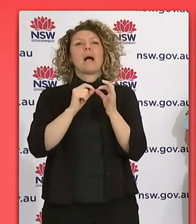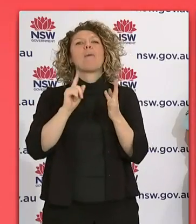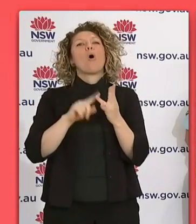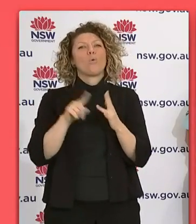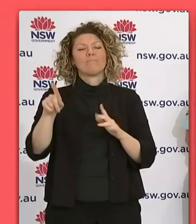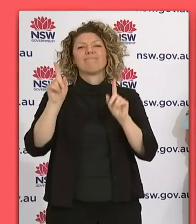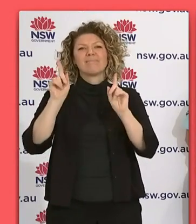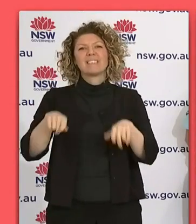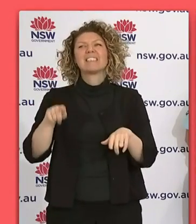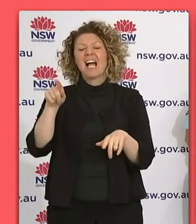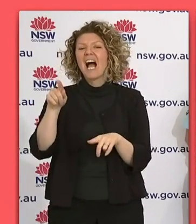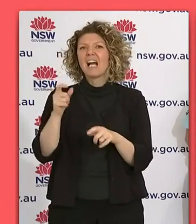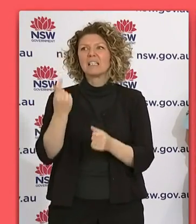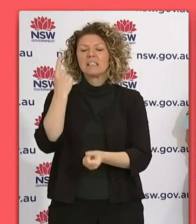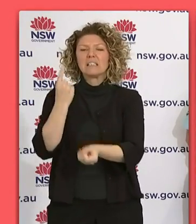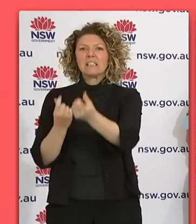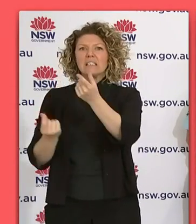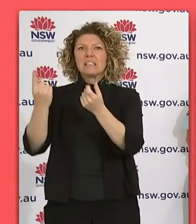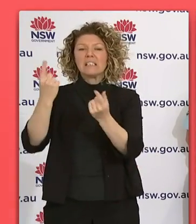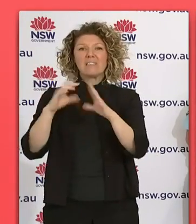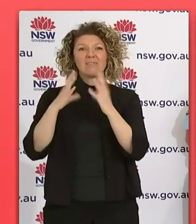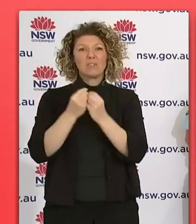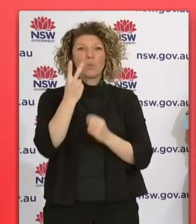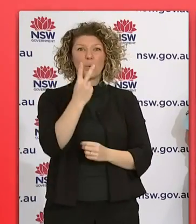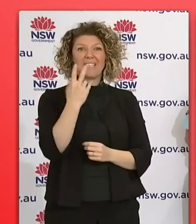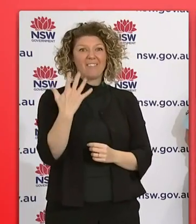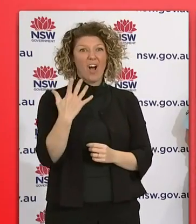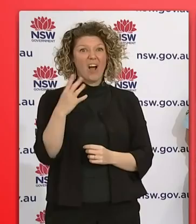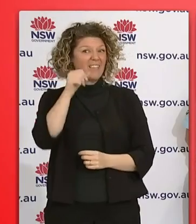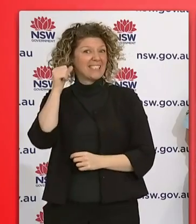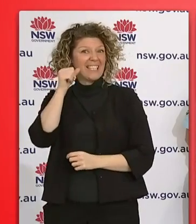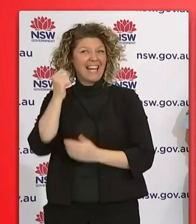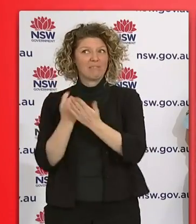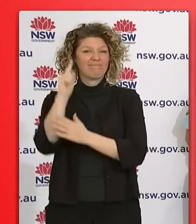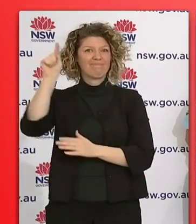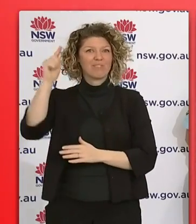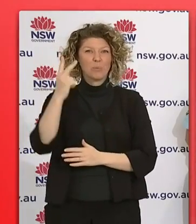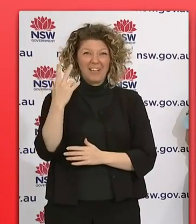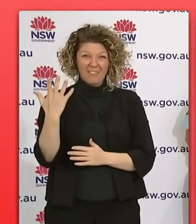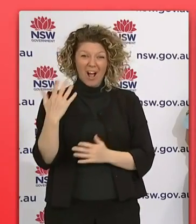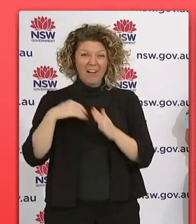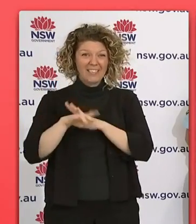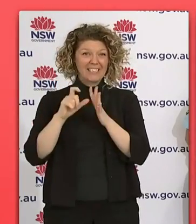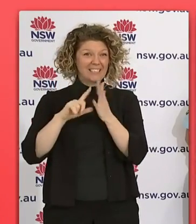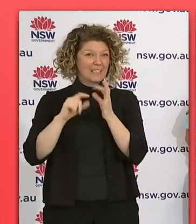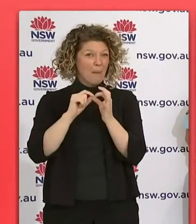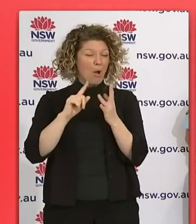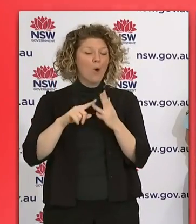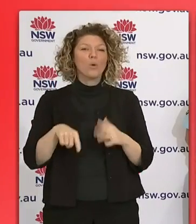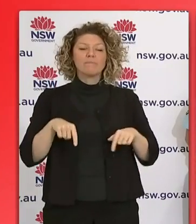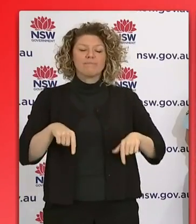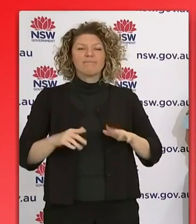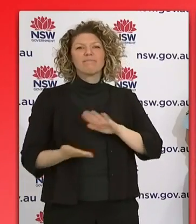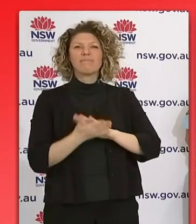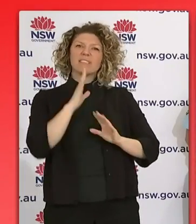becoming a big challenge health-wise with 25 cases overnight. And of course, the New South Wales government has